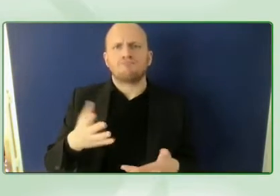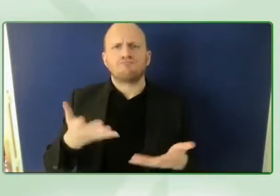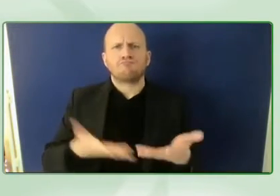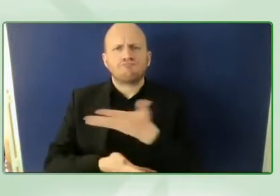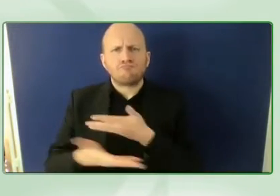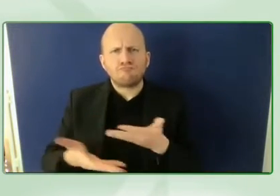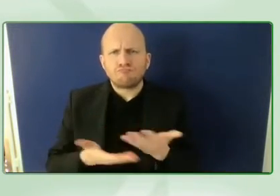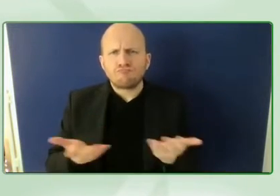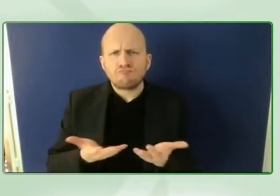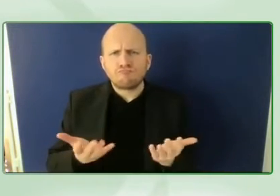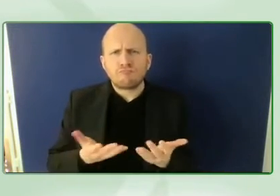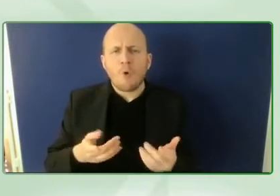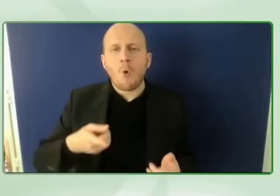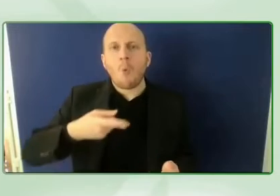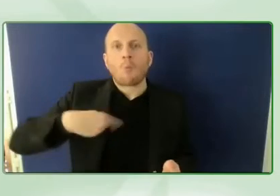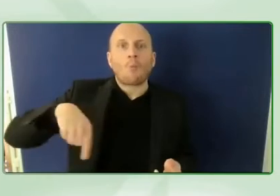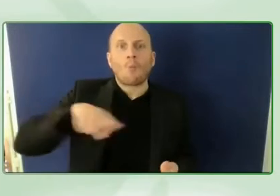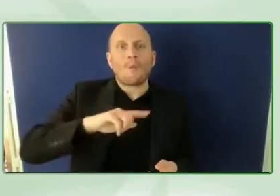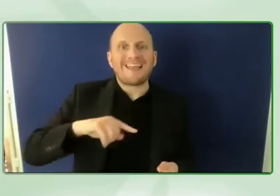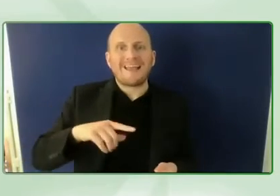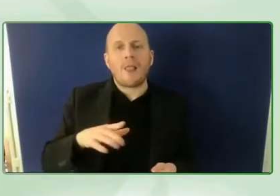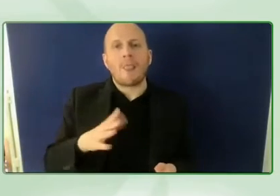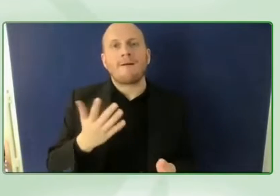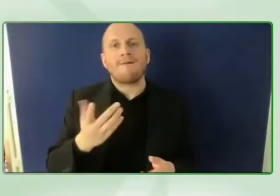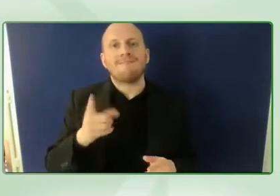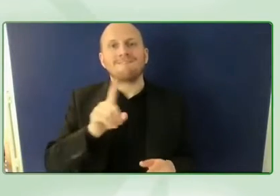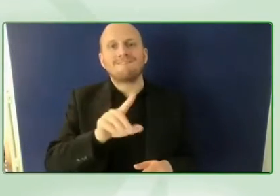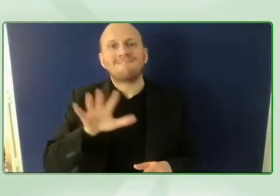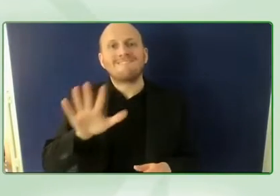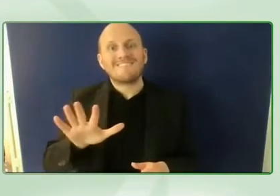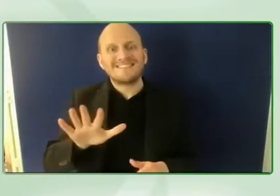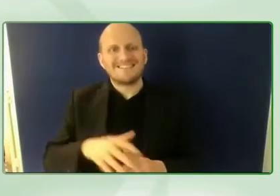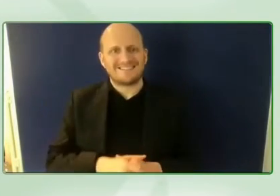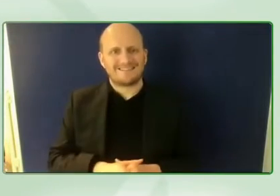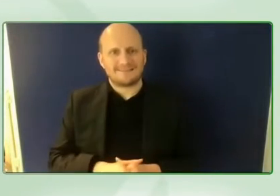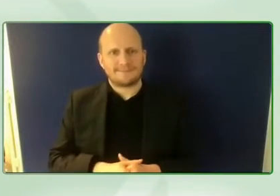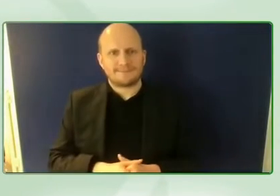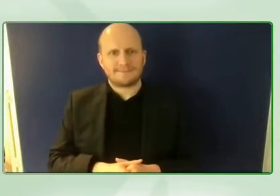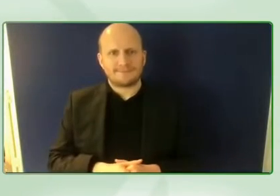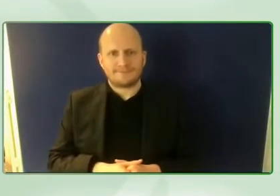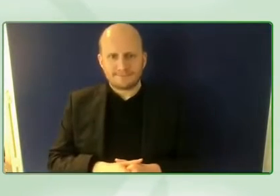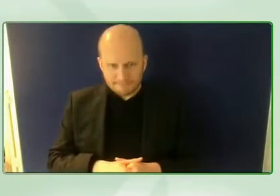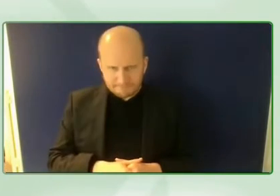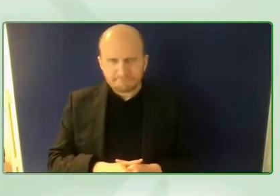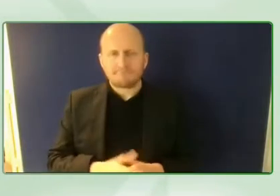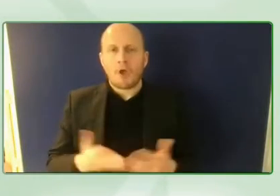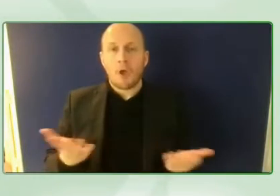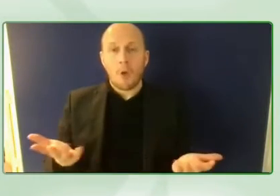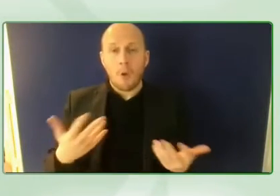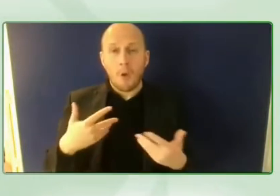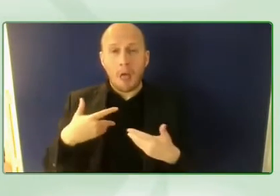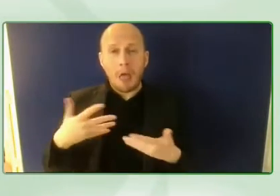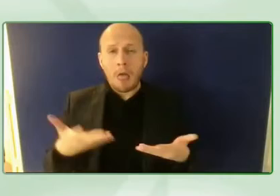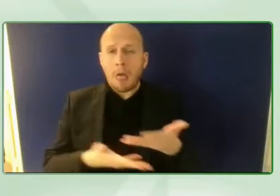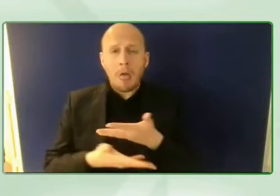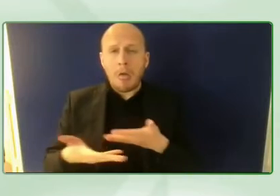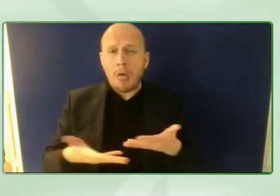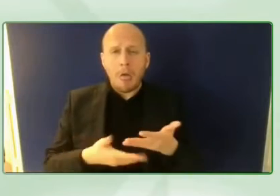already so they're on time so thank you for that and uh without further ado what i will do is